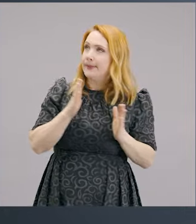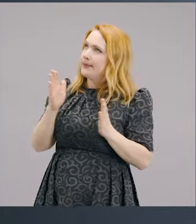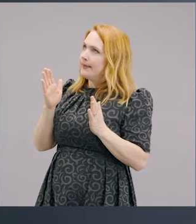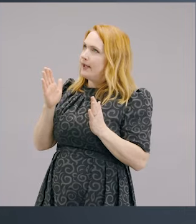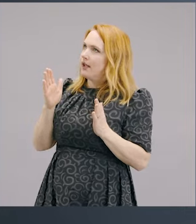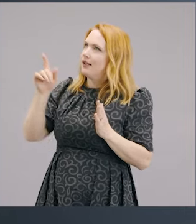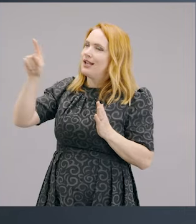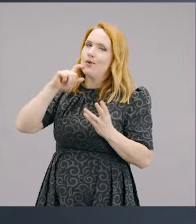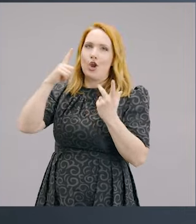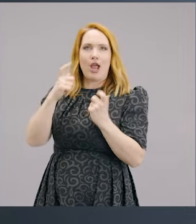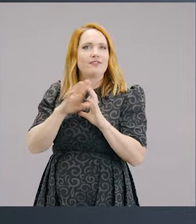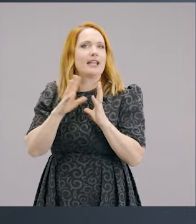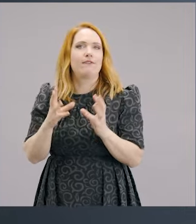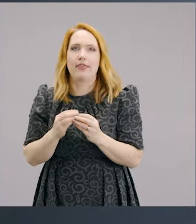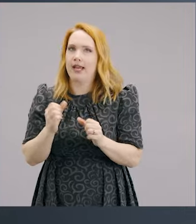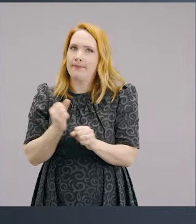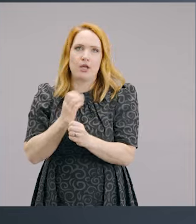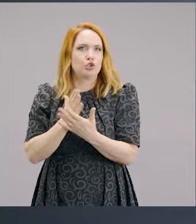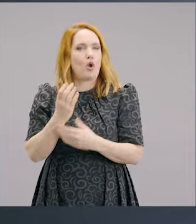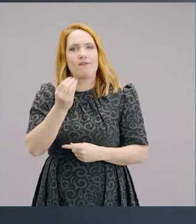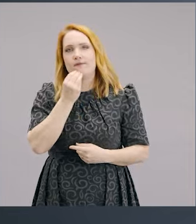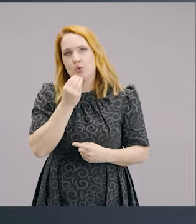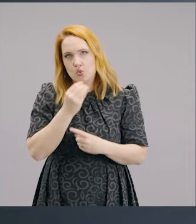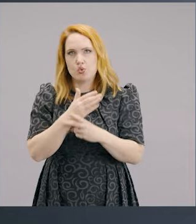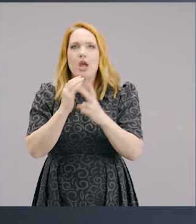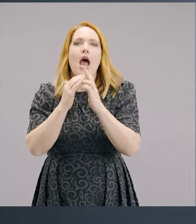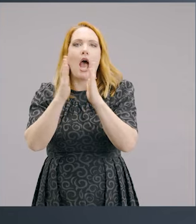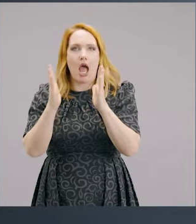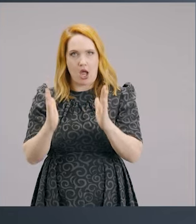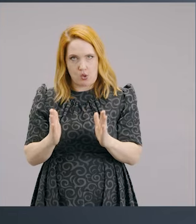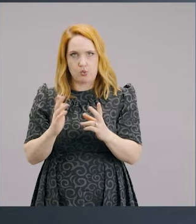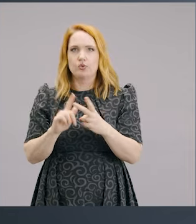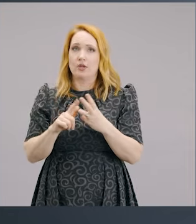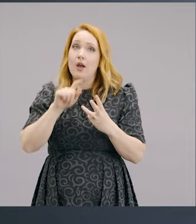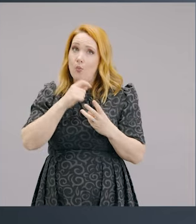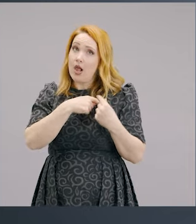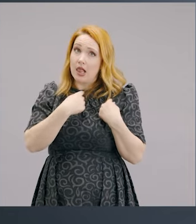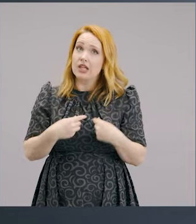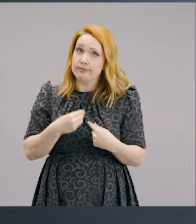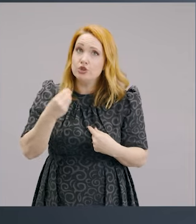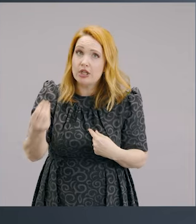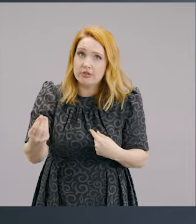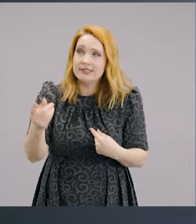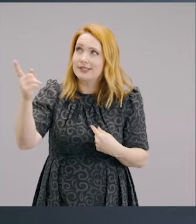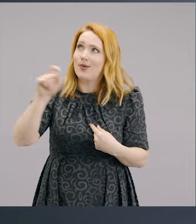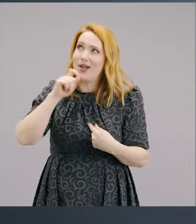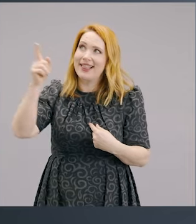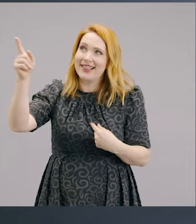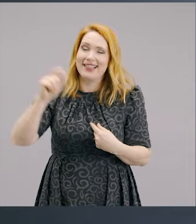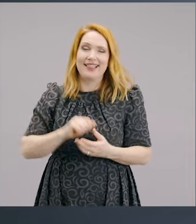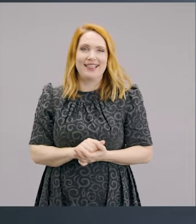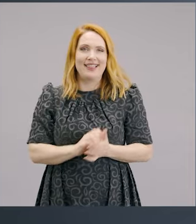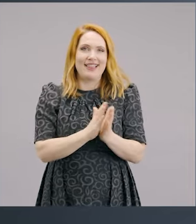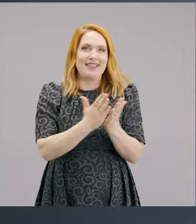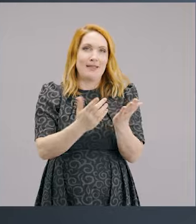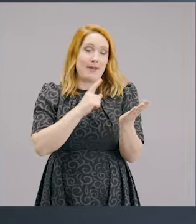I'll take care of all the basics. I'll make sure you have food. I'll make sure you have housing. I'll make sure I'll be generous in what I give you. But the